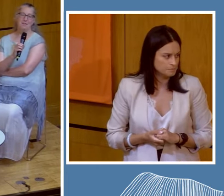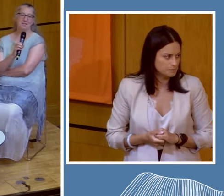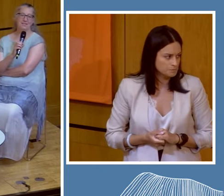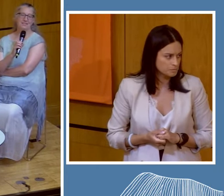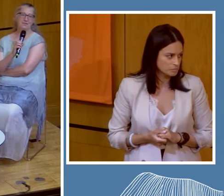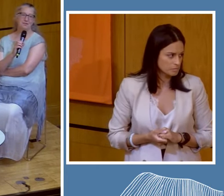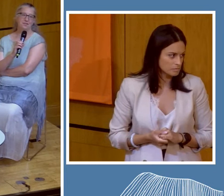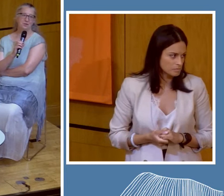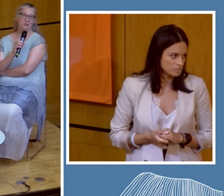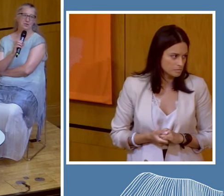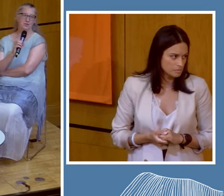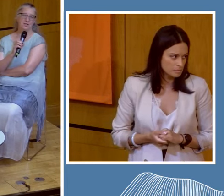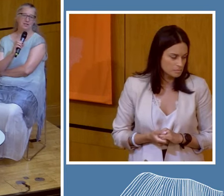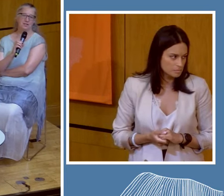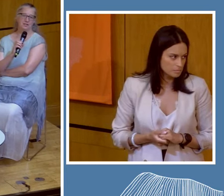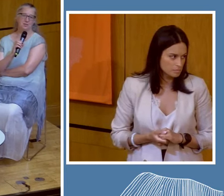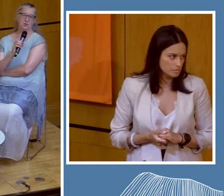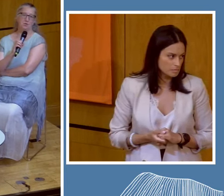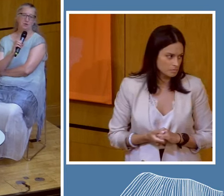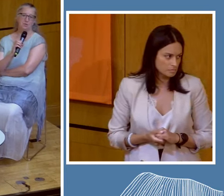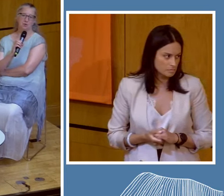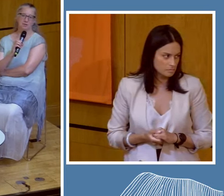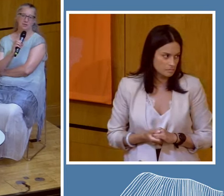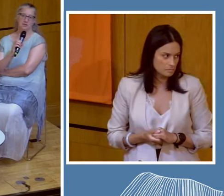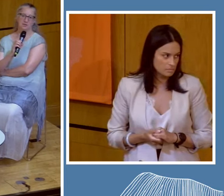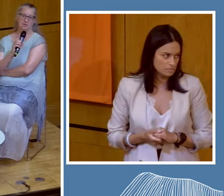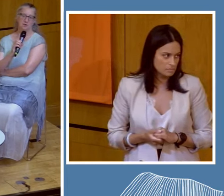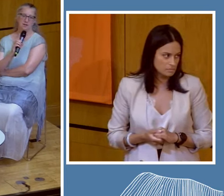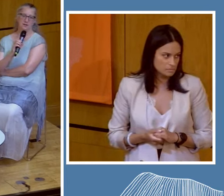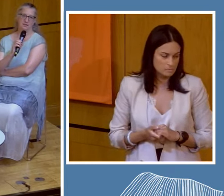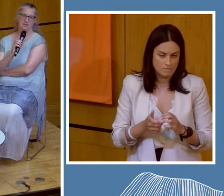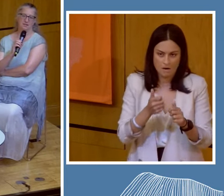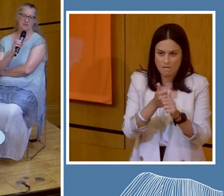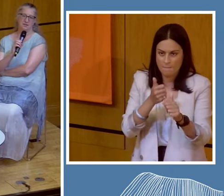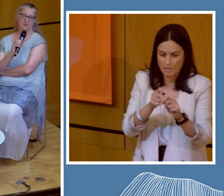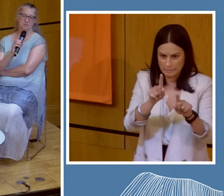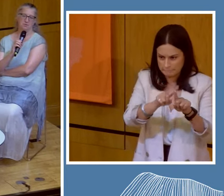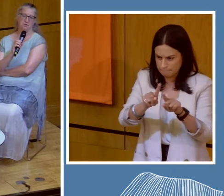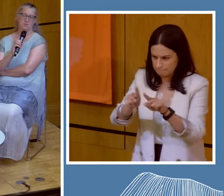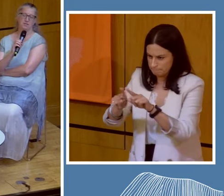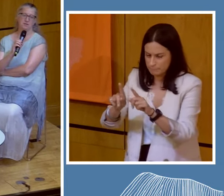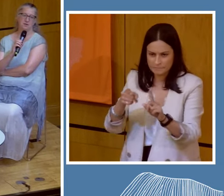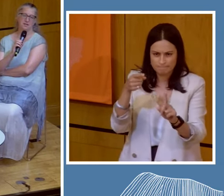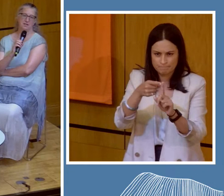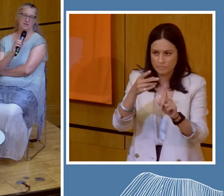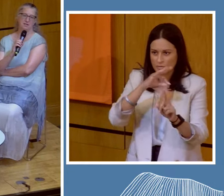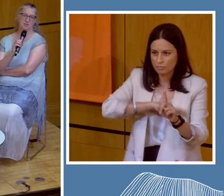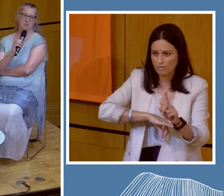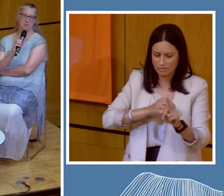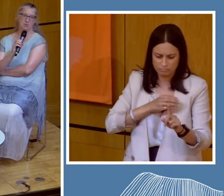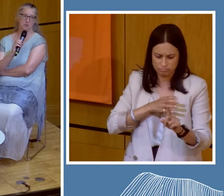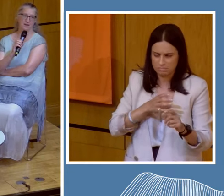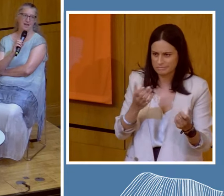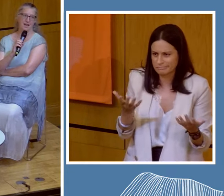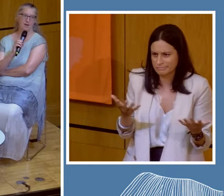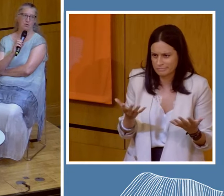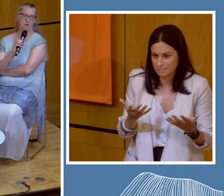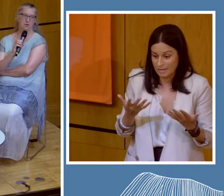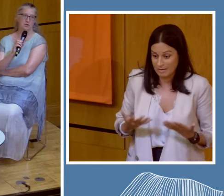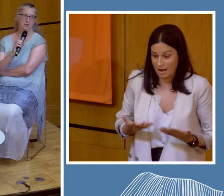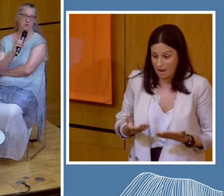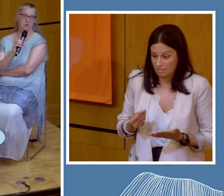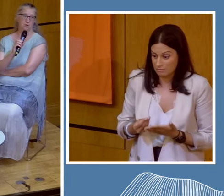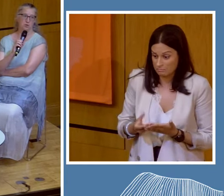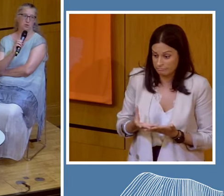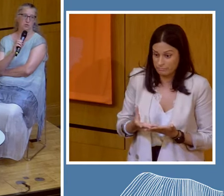I mean, it's definitely true that the profit motive and specifically the need to make profit now